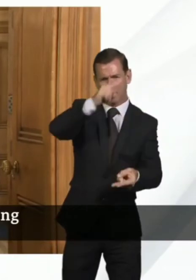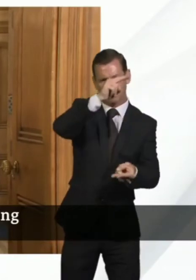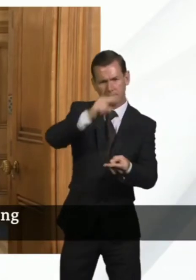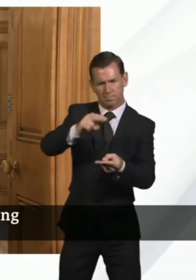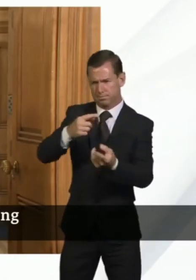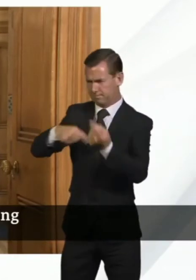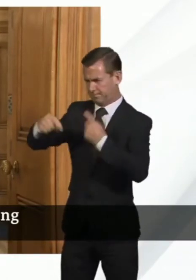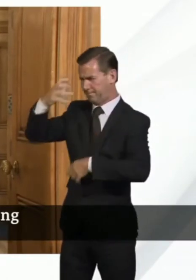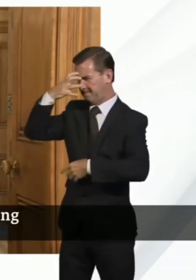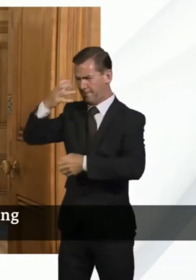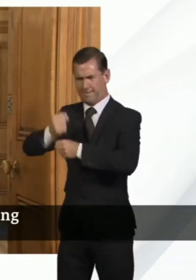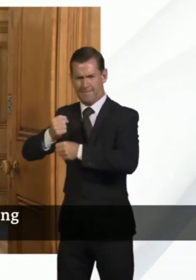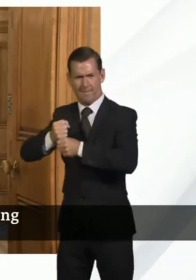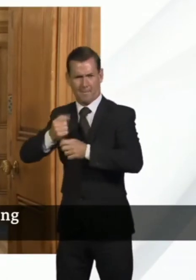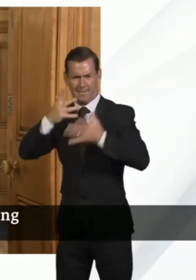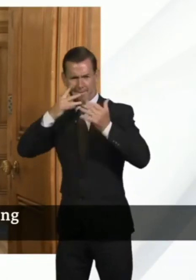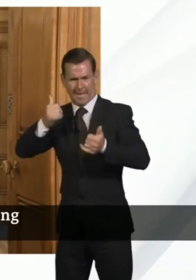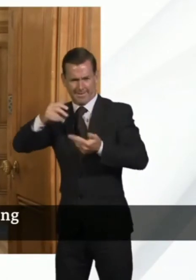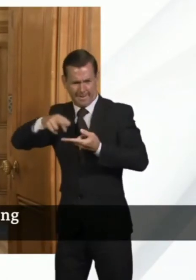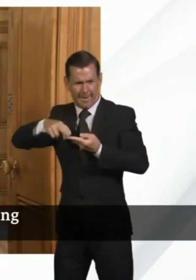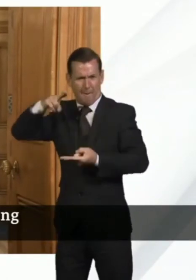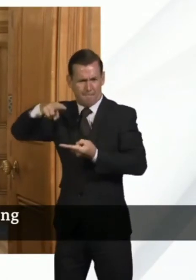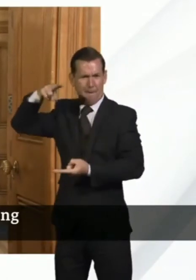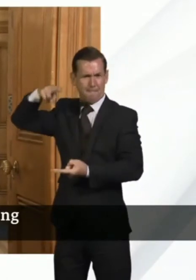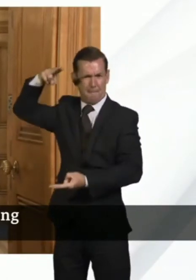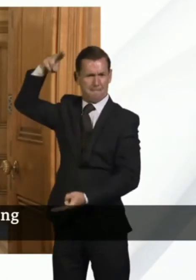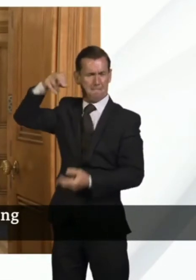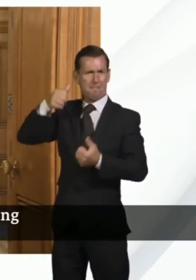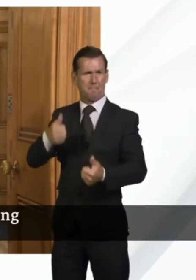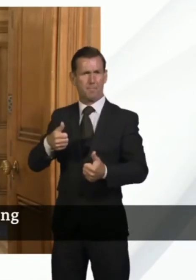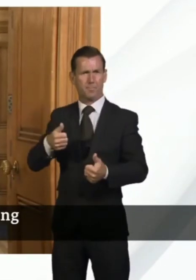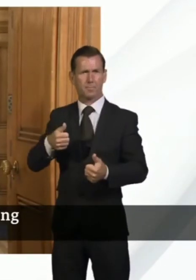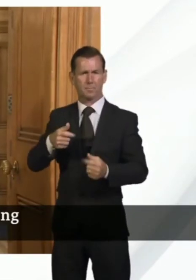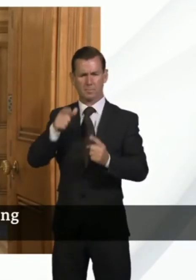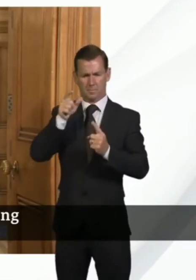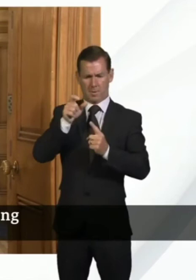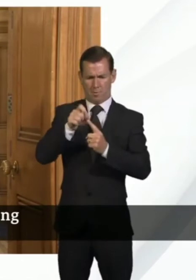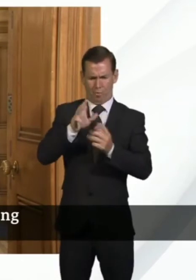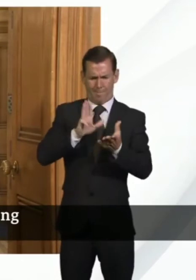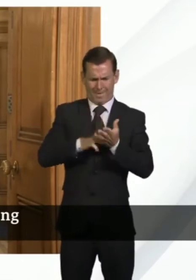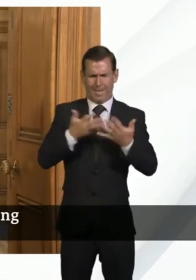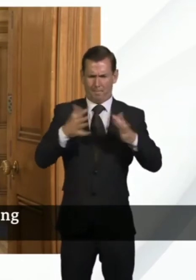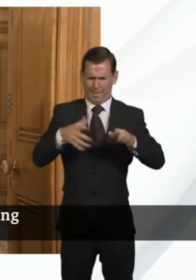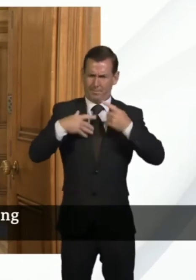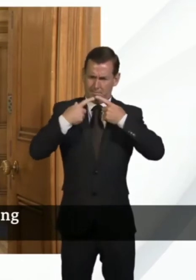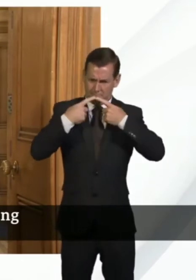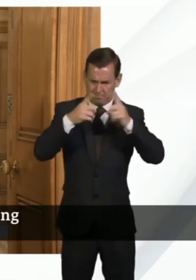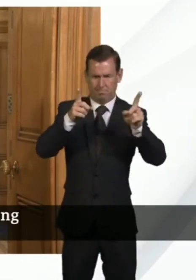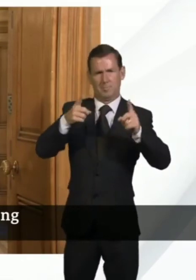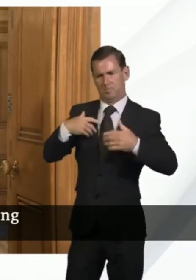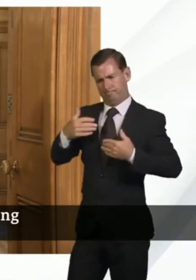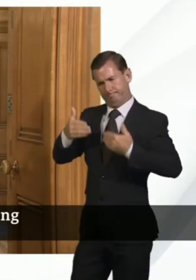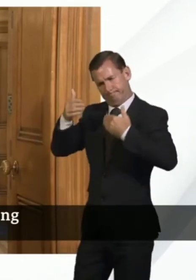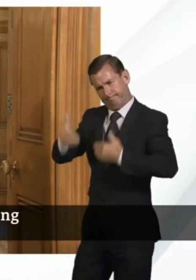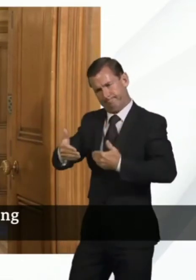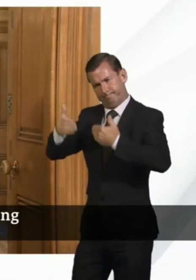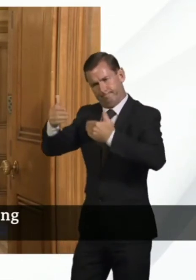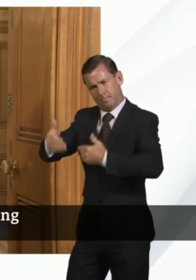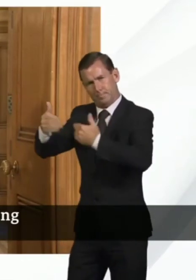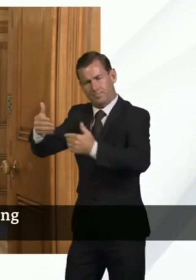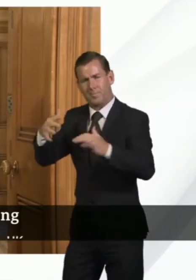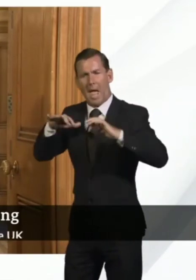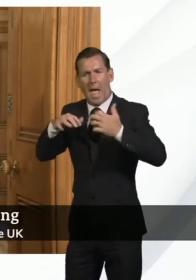continues to ramp up. Now, the Prime Minister set out the path that we will go down in terms of